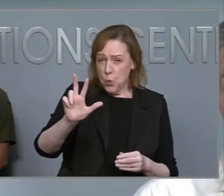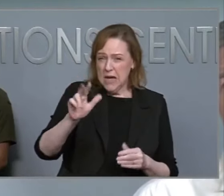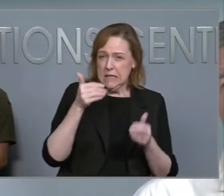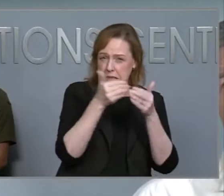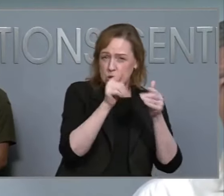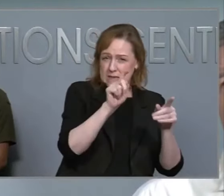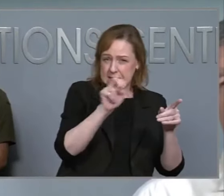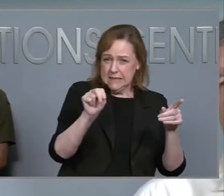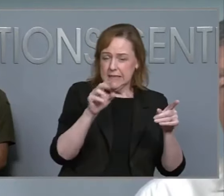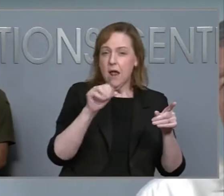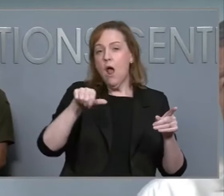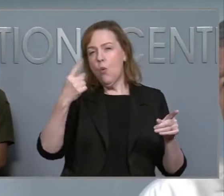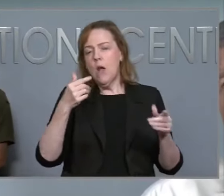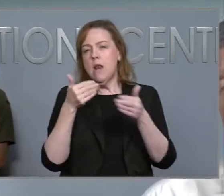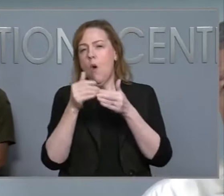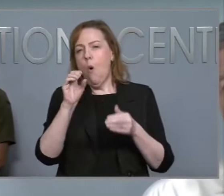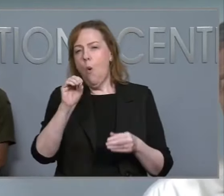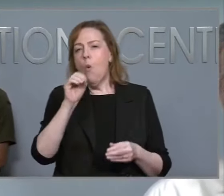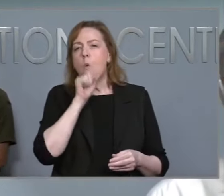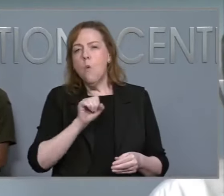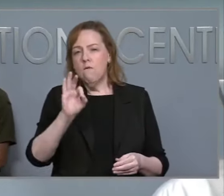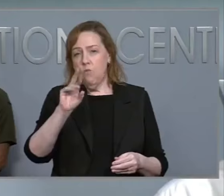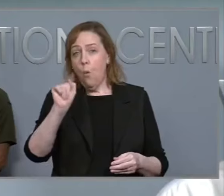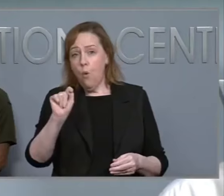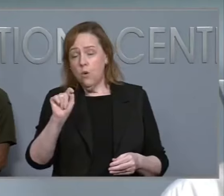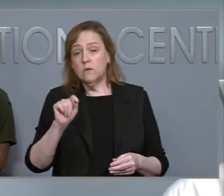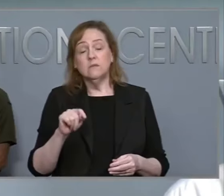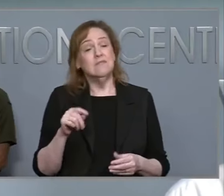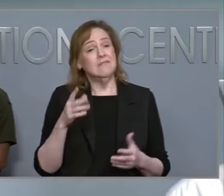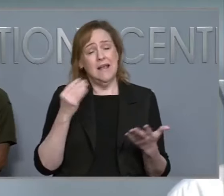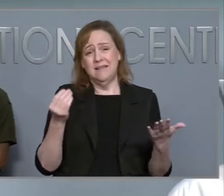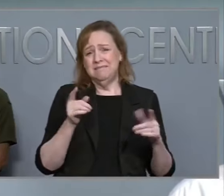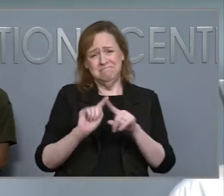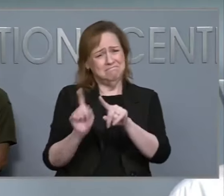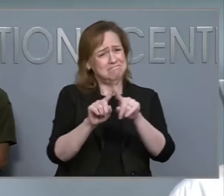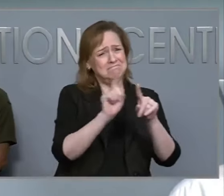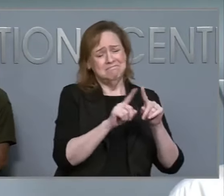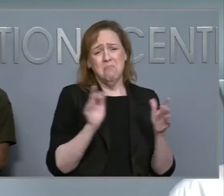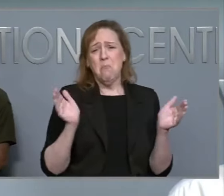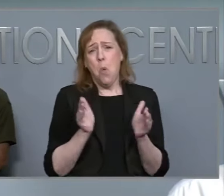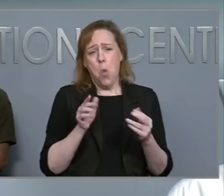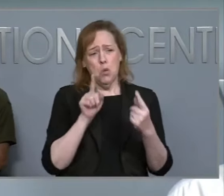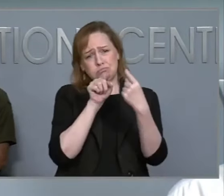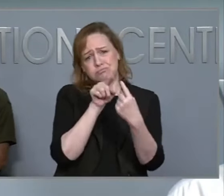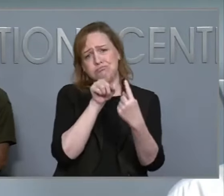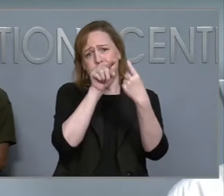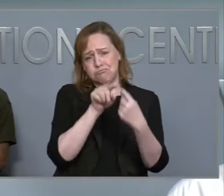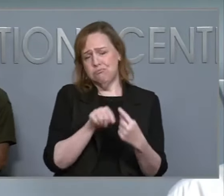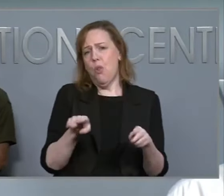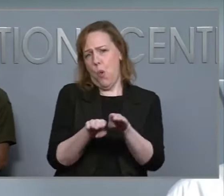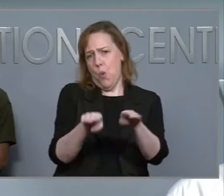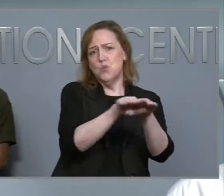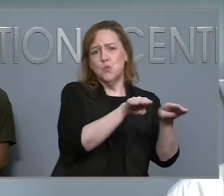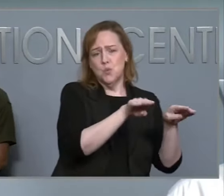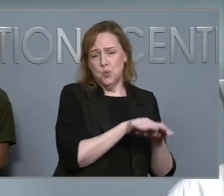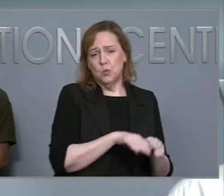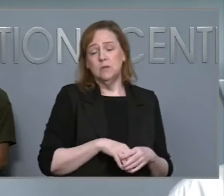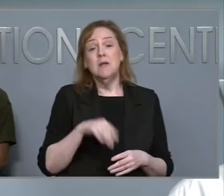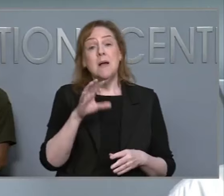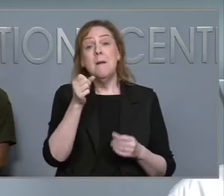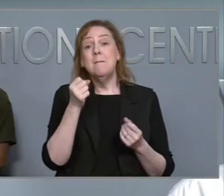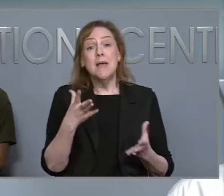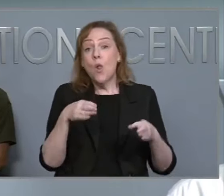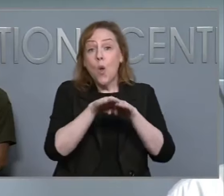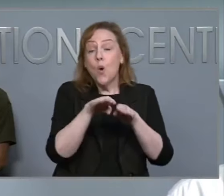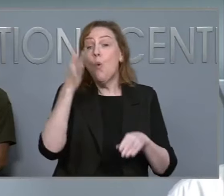Fort. And there are dozens of other U.S. and NC routes closed. Many of the closures are due to high water where the roadway